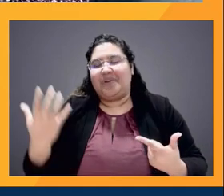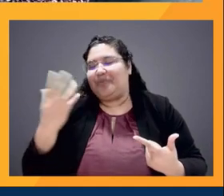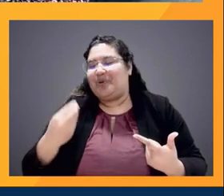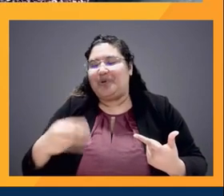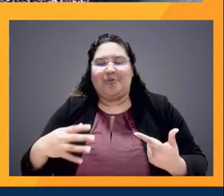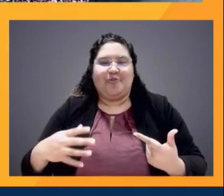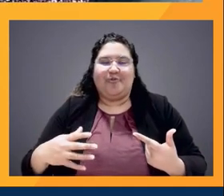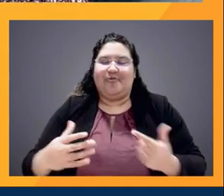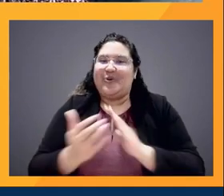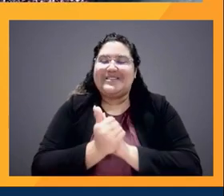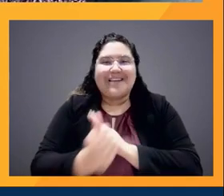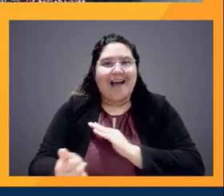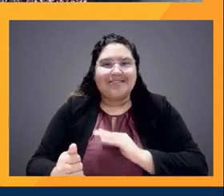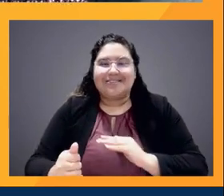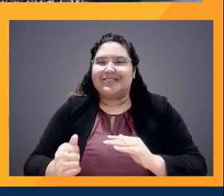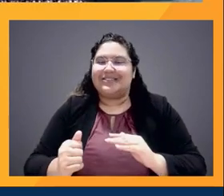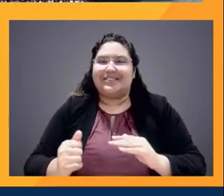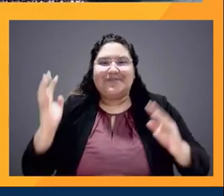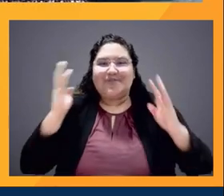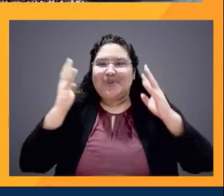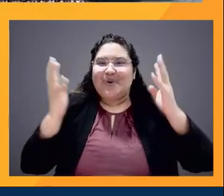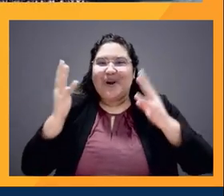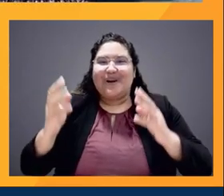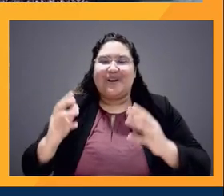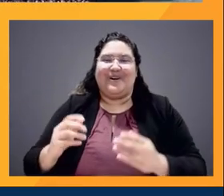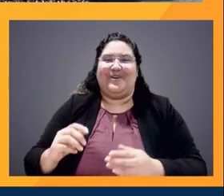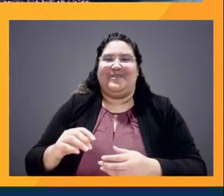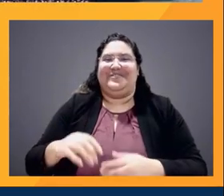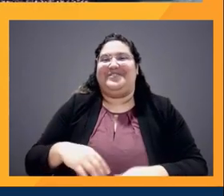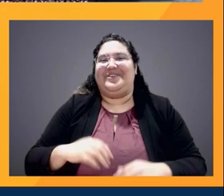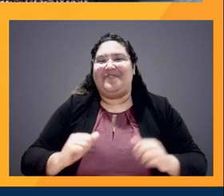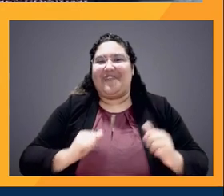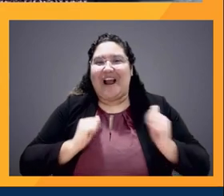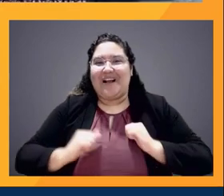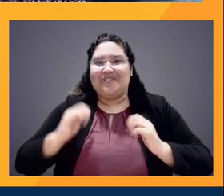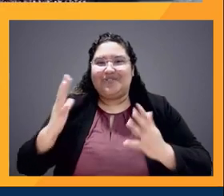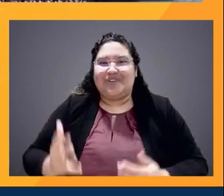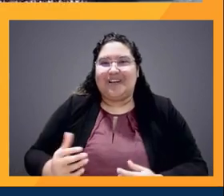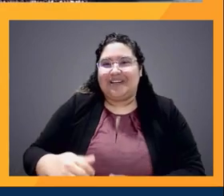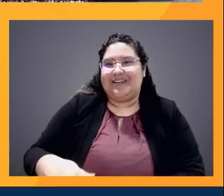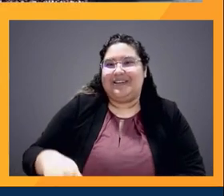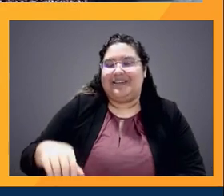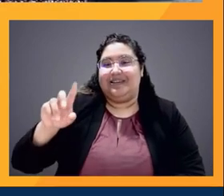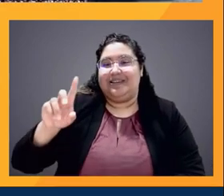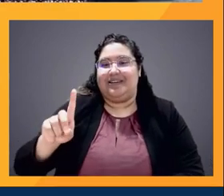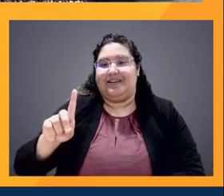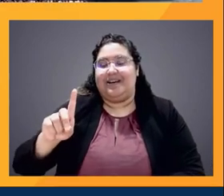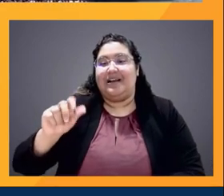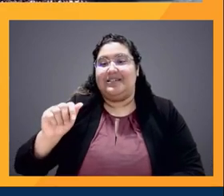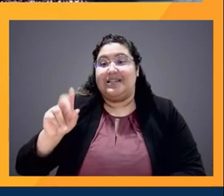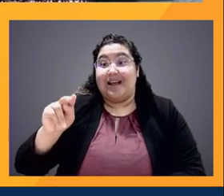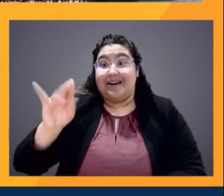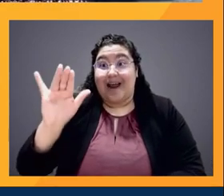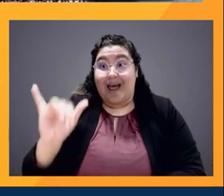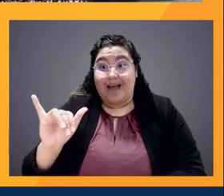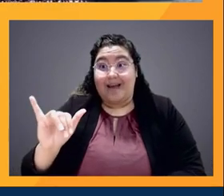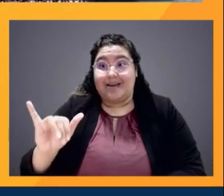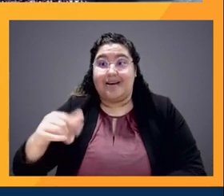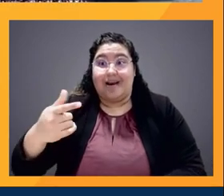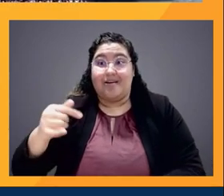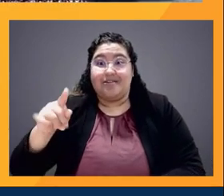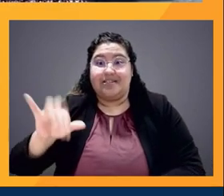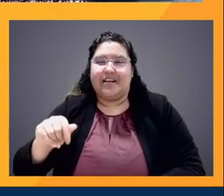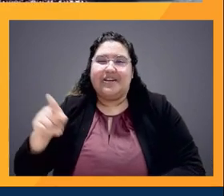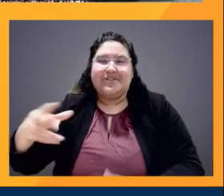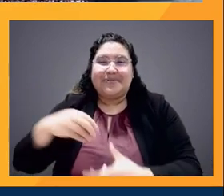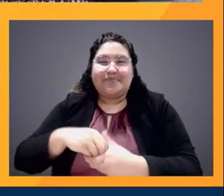and creative actress. Danai Garcia is a Cuban-American actress. She is currently starring as Luciana in